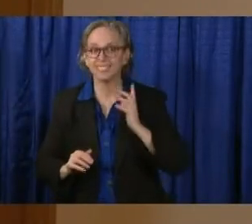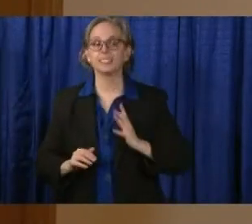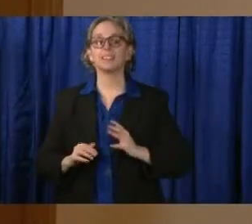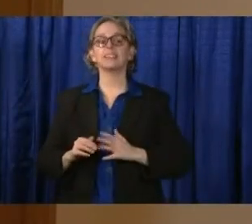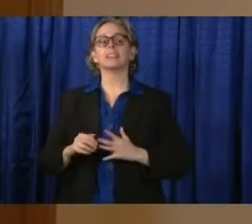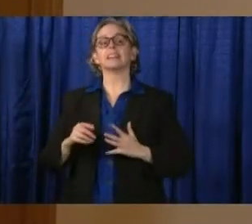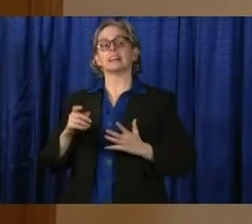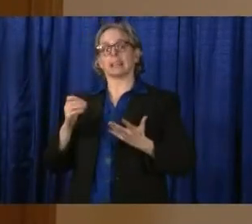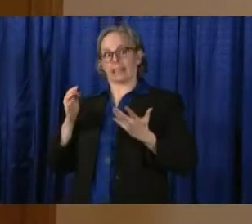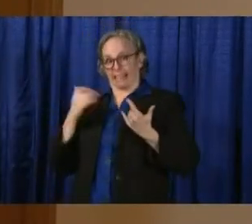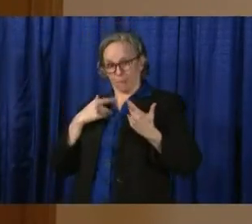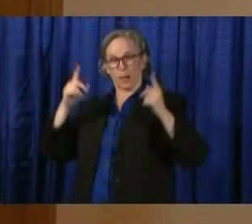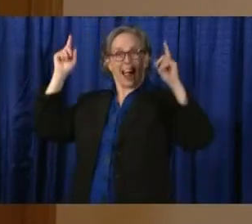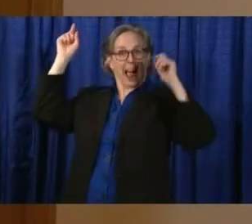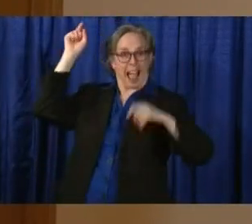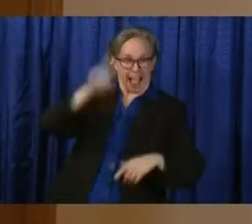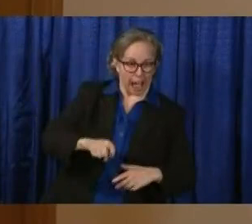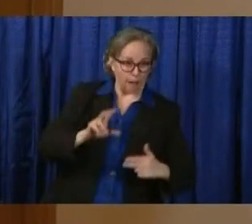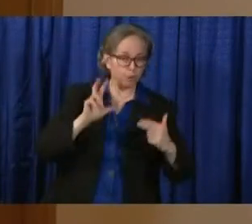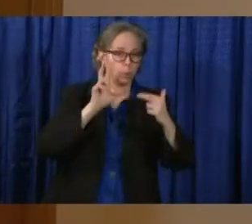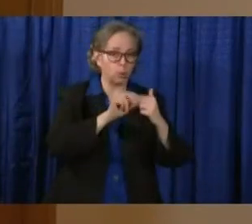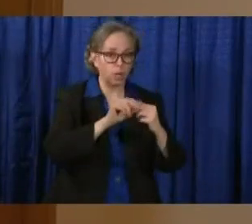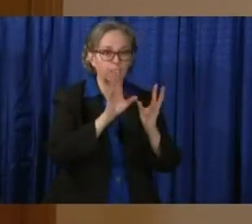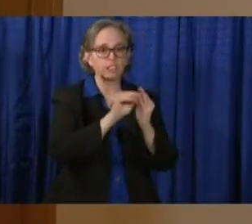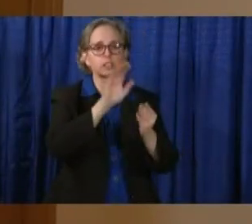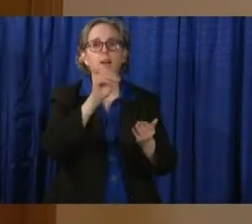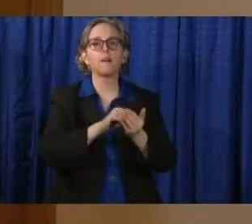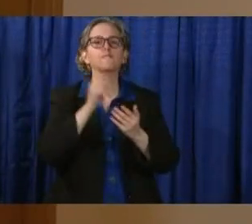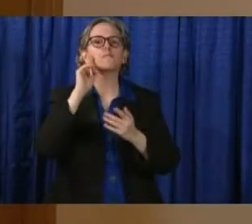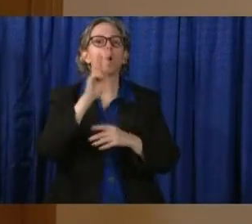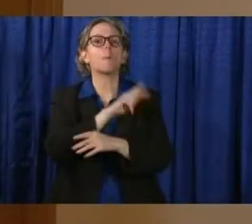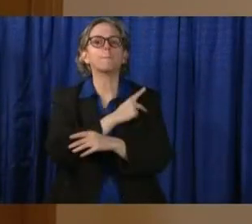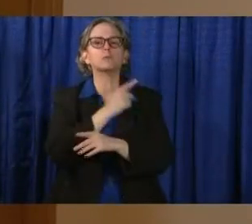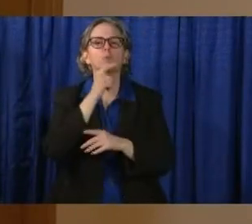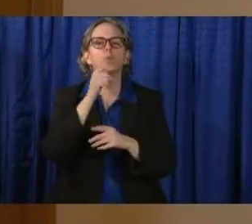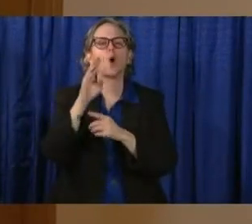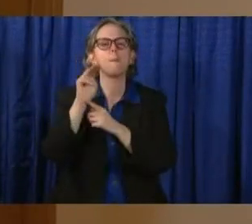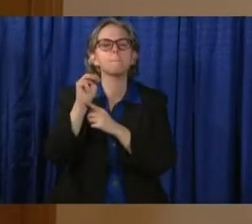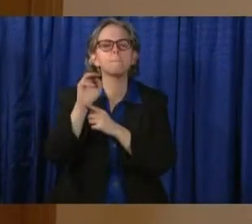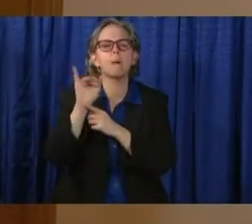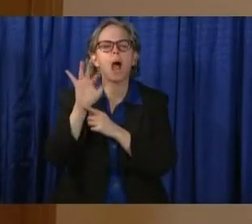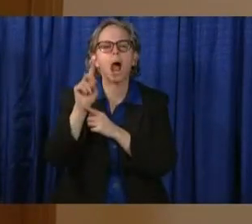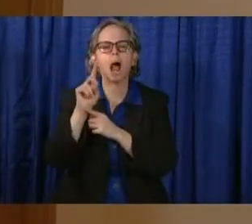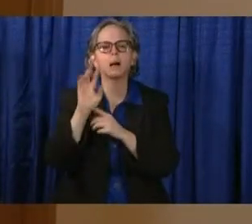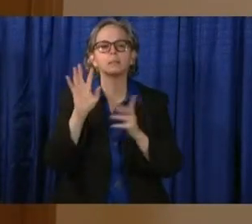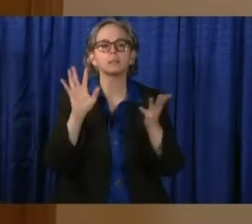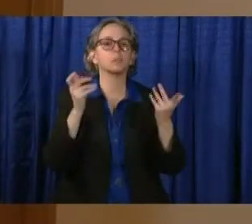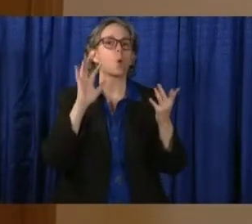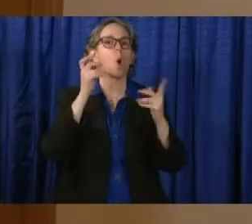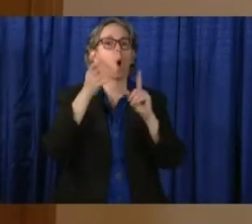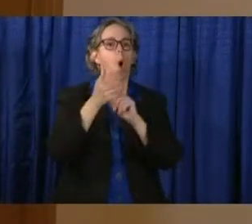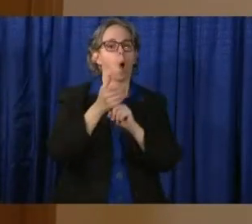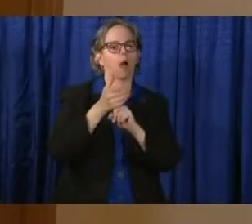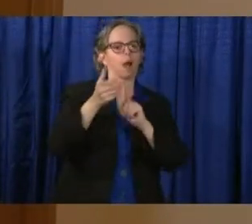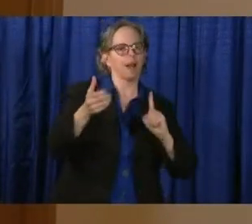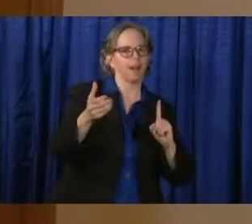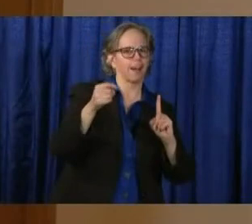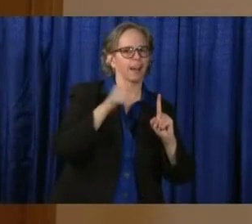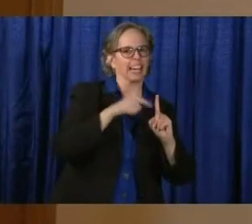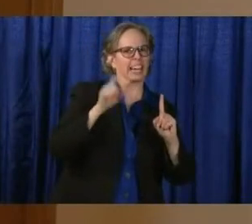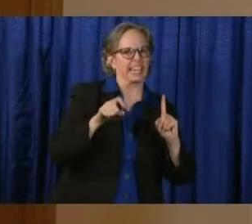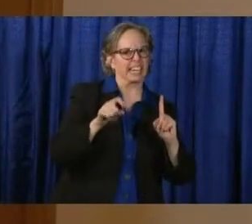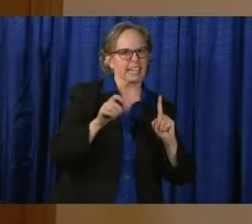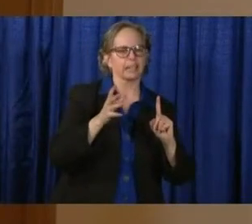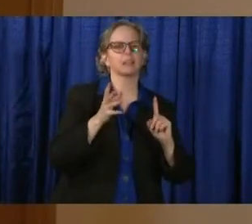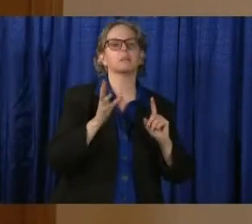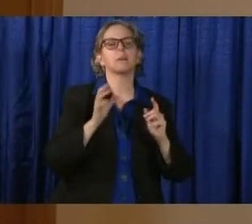potentially isolating or quarantining people. You know, our sickest folks will be probably more in a traditional bricks and